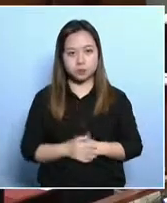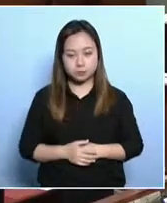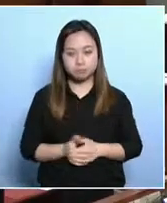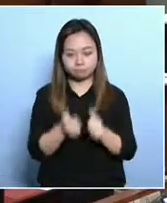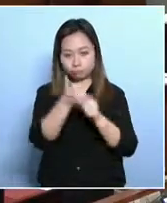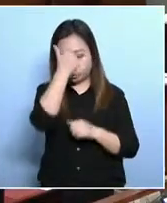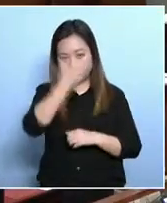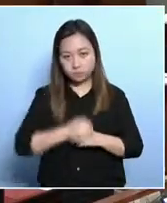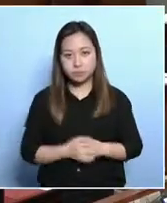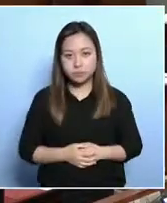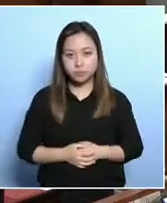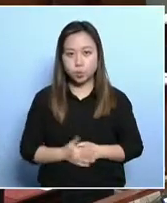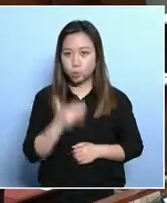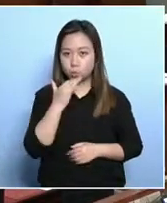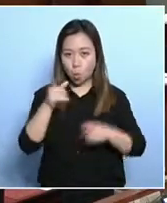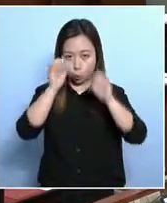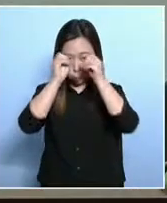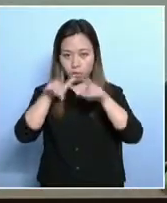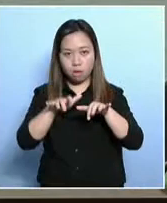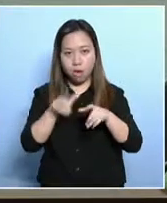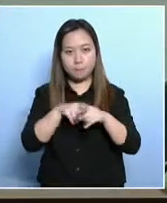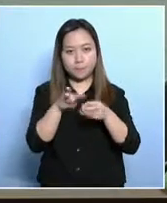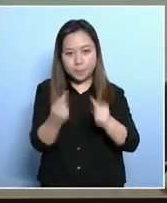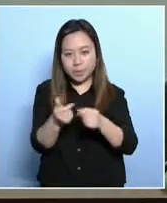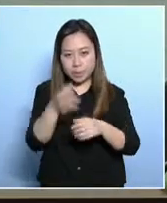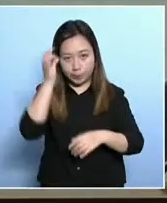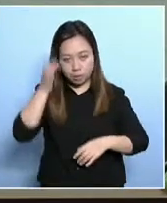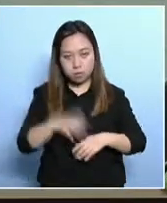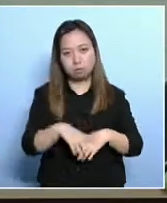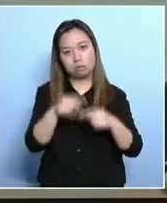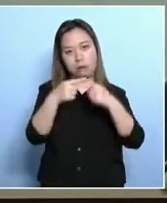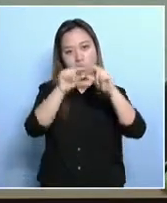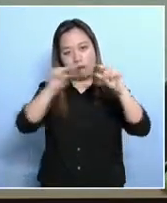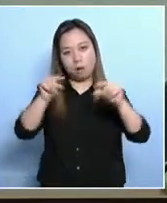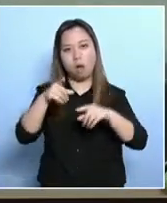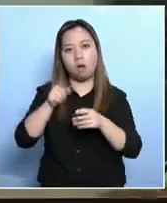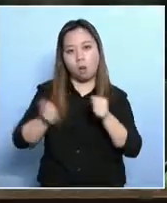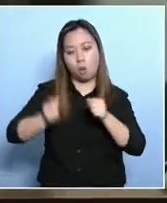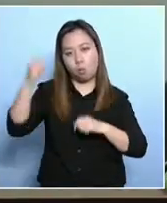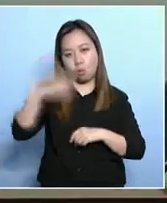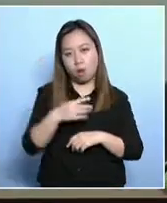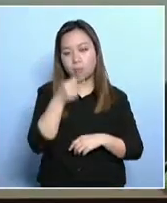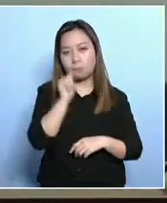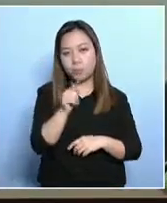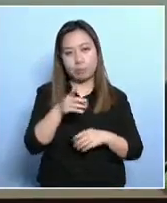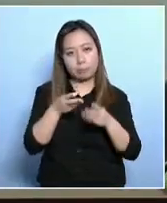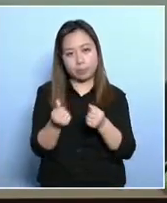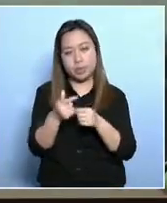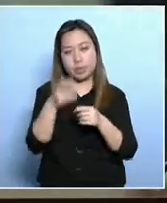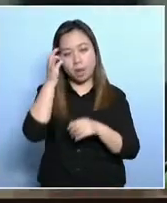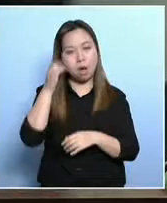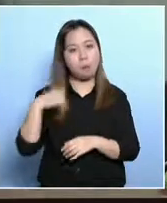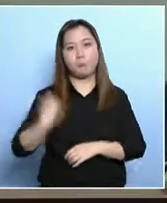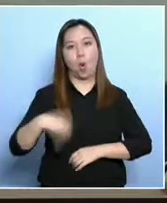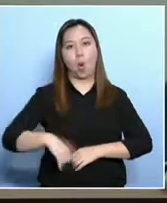Mr. Ho-Chuk Hin. Now if you type in poverty alleviation on